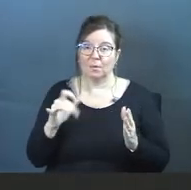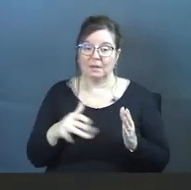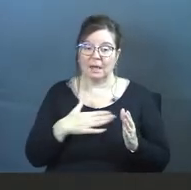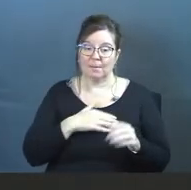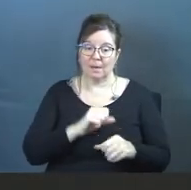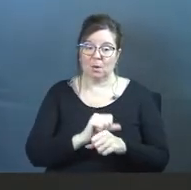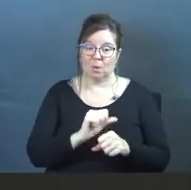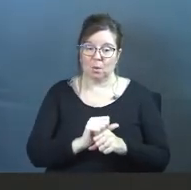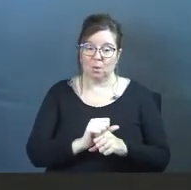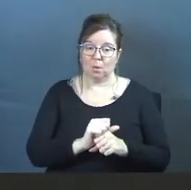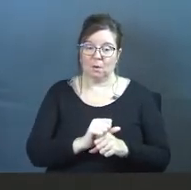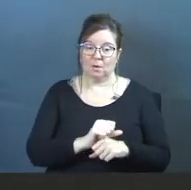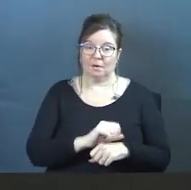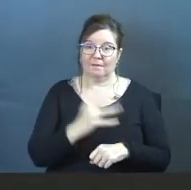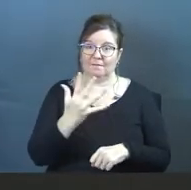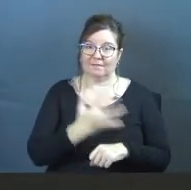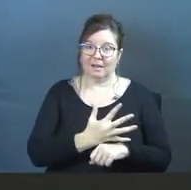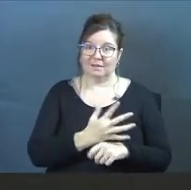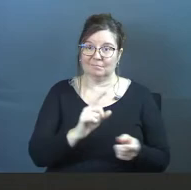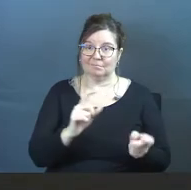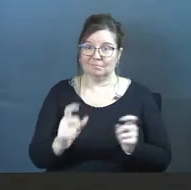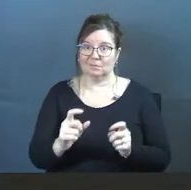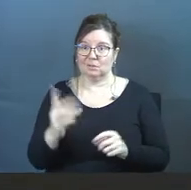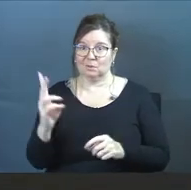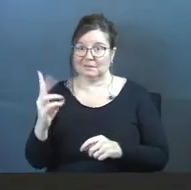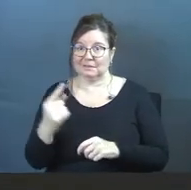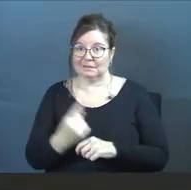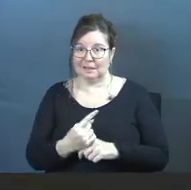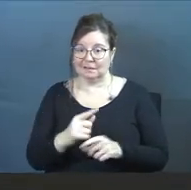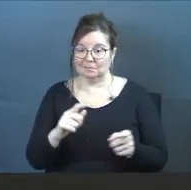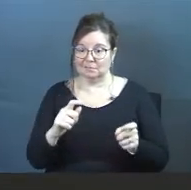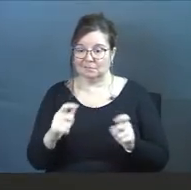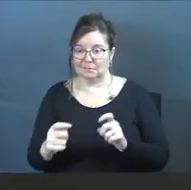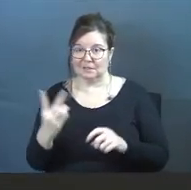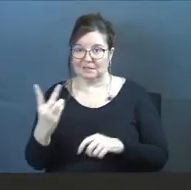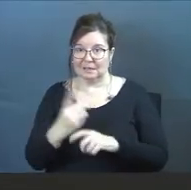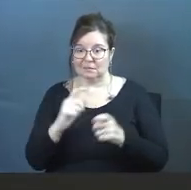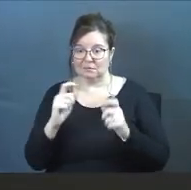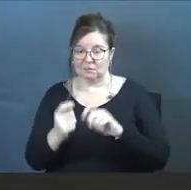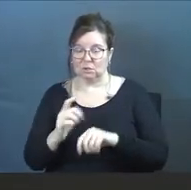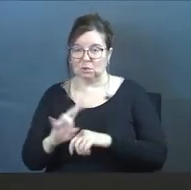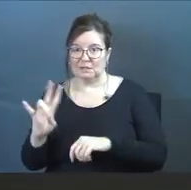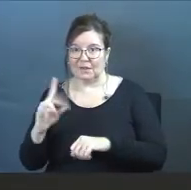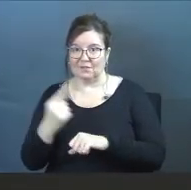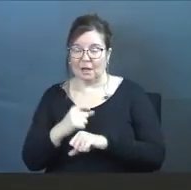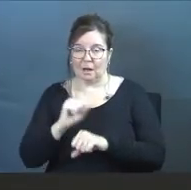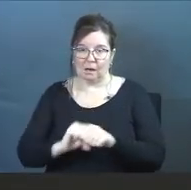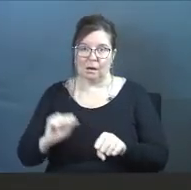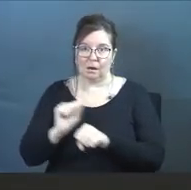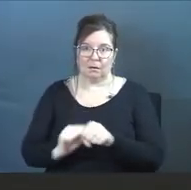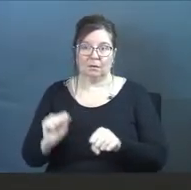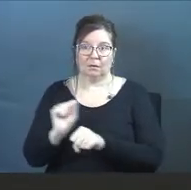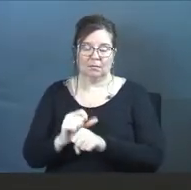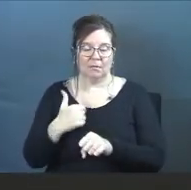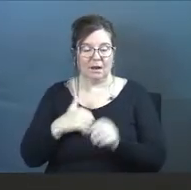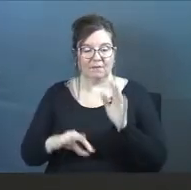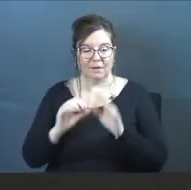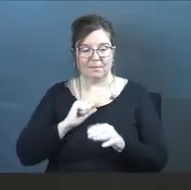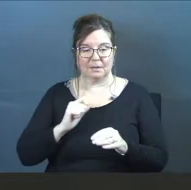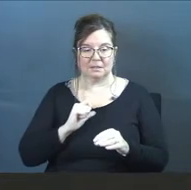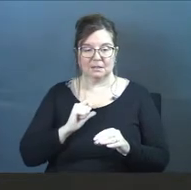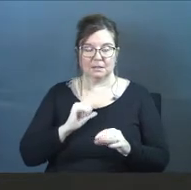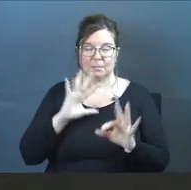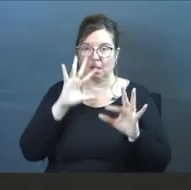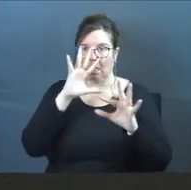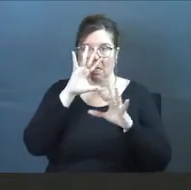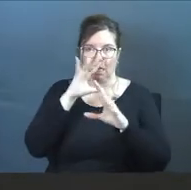my work week going from five days started shifting into six days. And then from six days, it started shifting into seven days. And I found myself